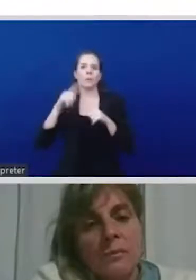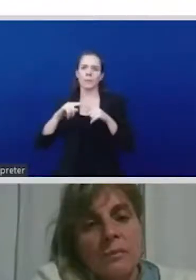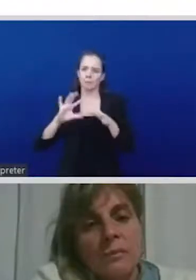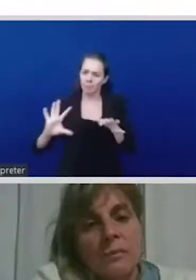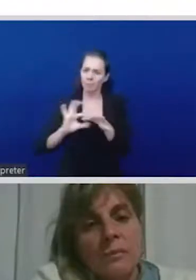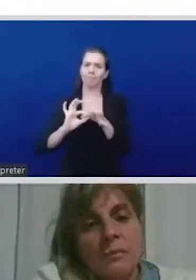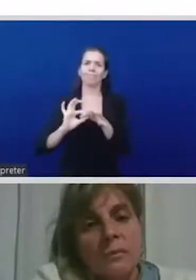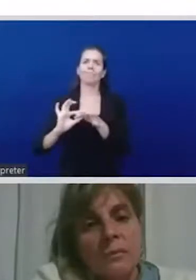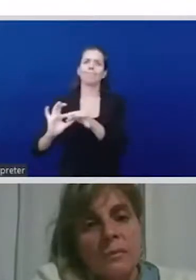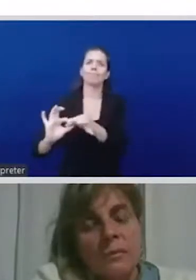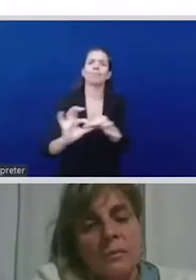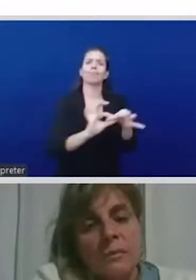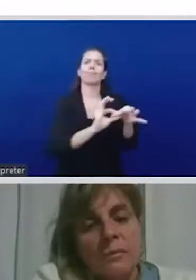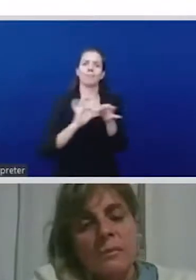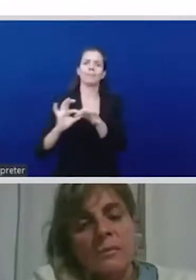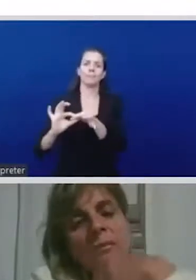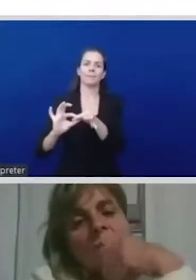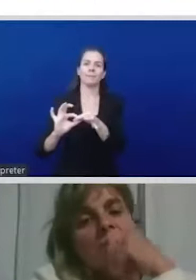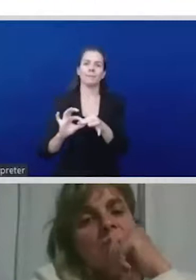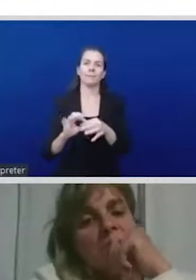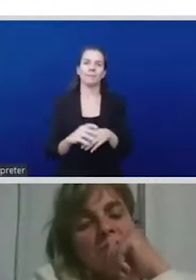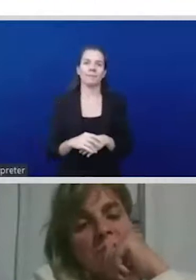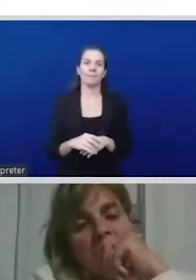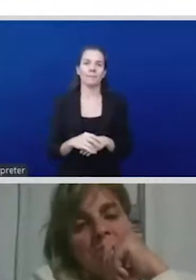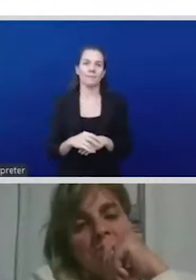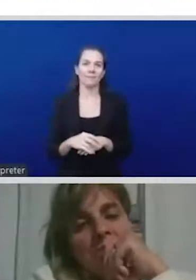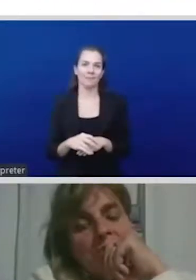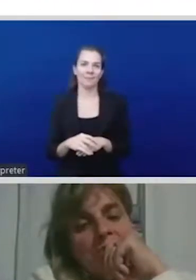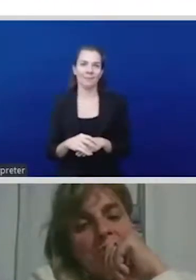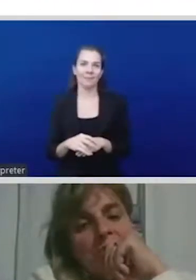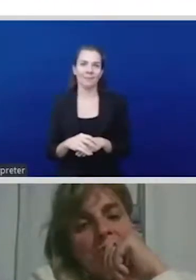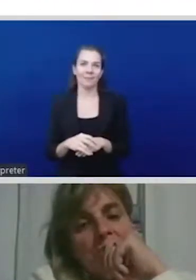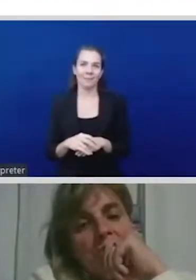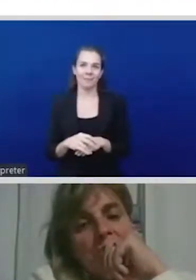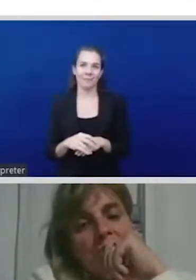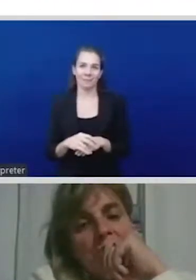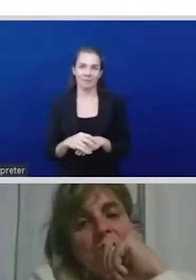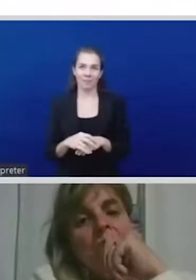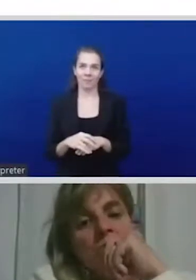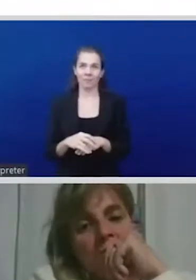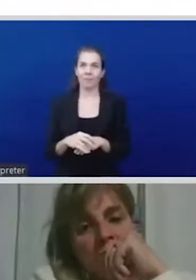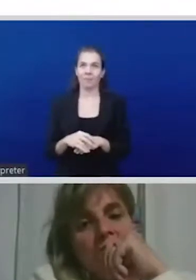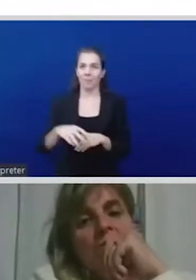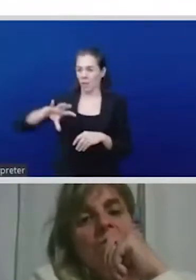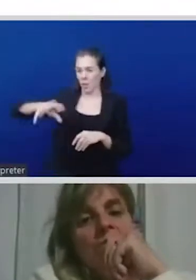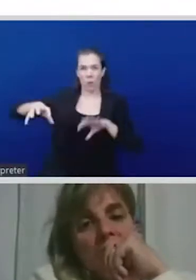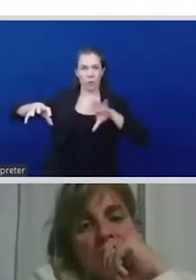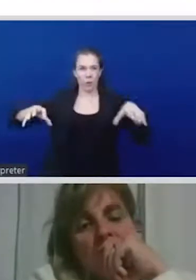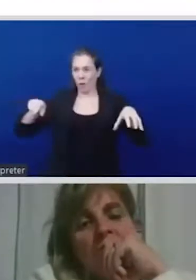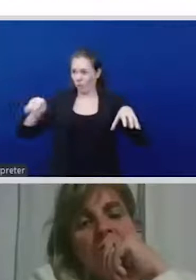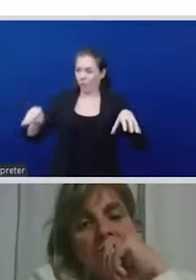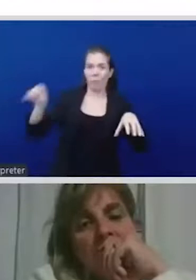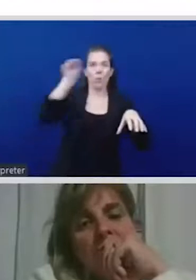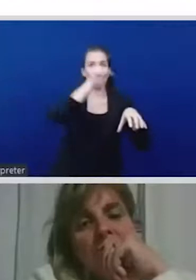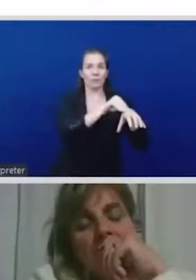I think at least in our experience it's more been about the returning migrants who were coming back and we saw